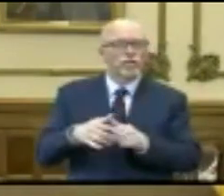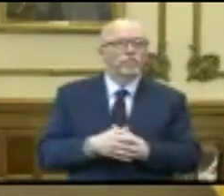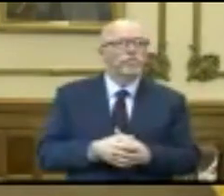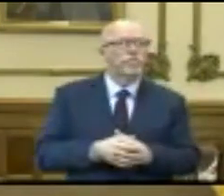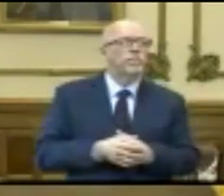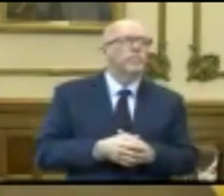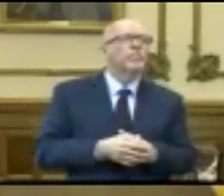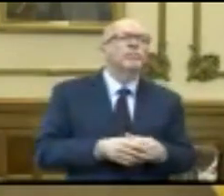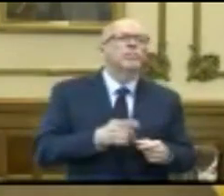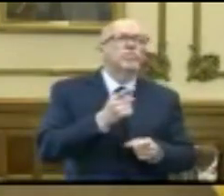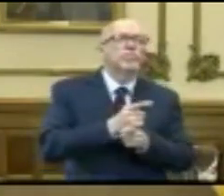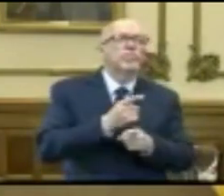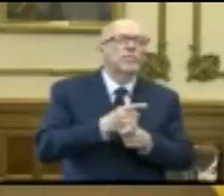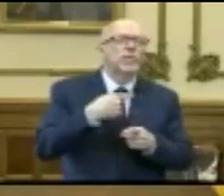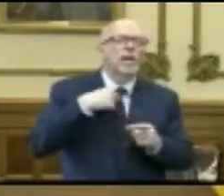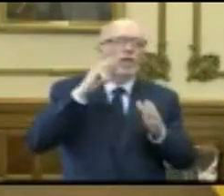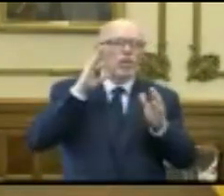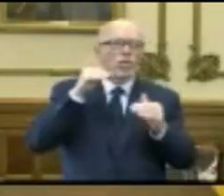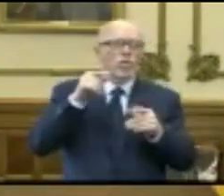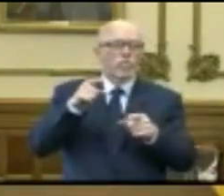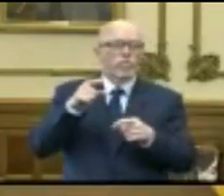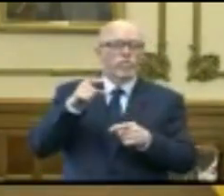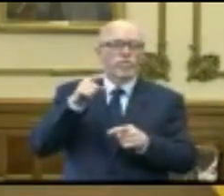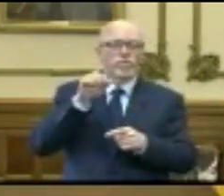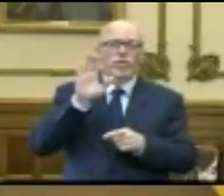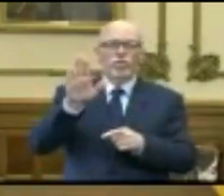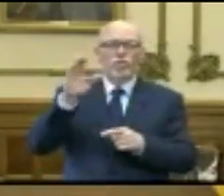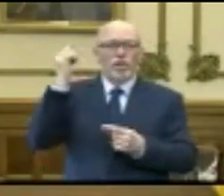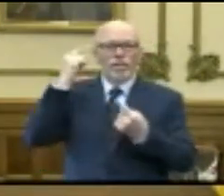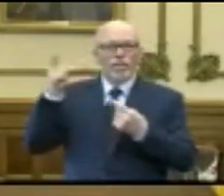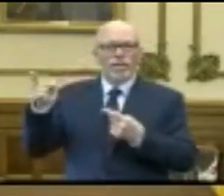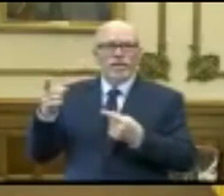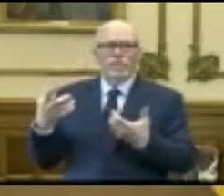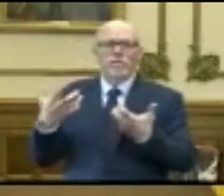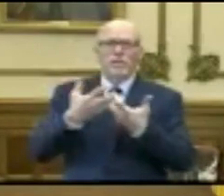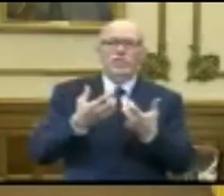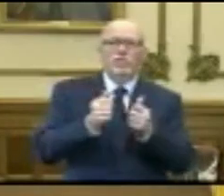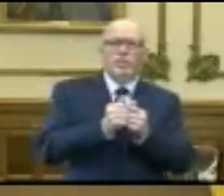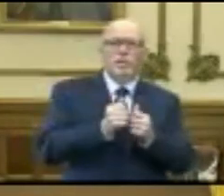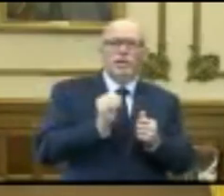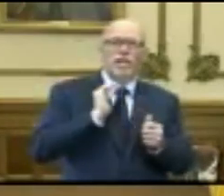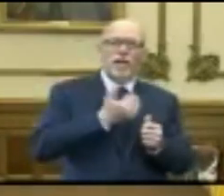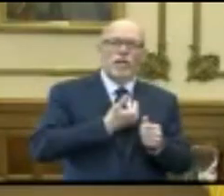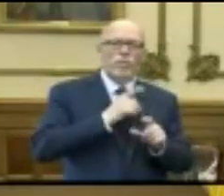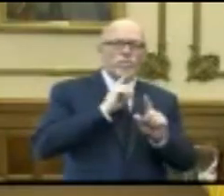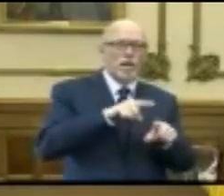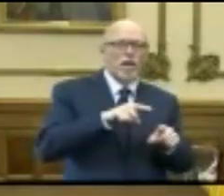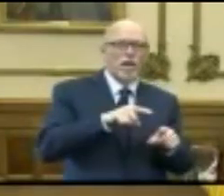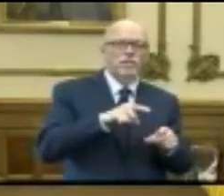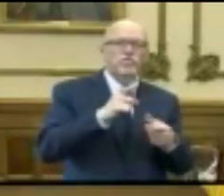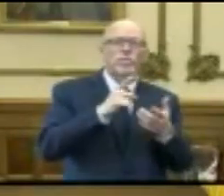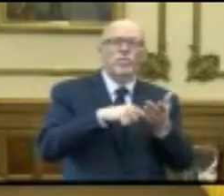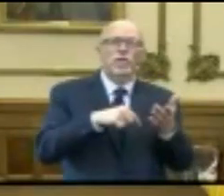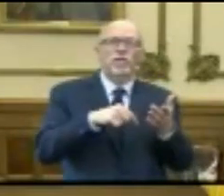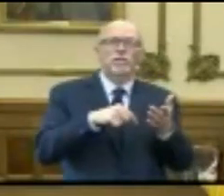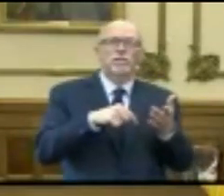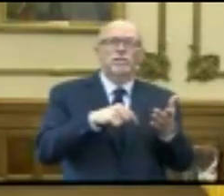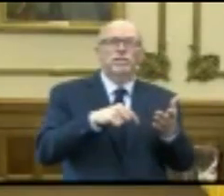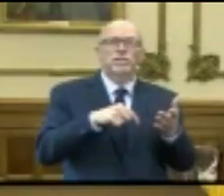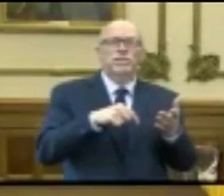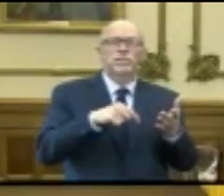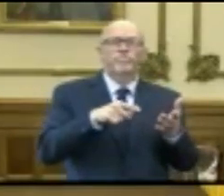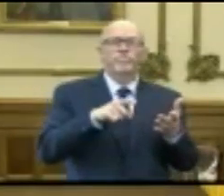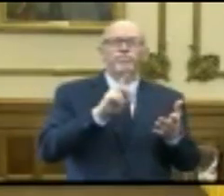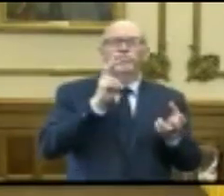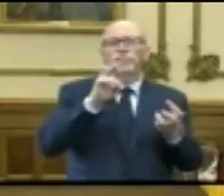I certainly hope that this line of thinking is incorporated into our response to what is certainly